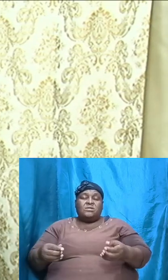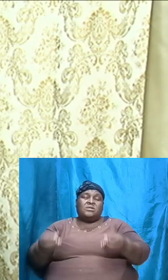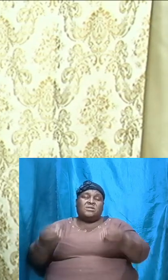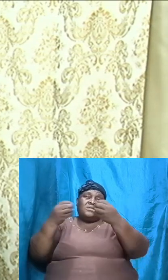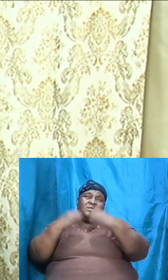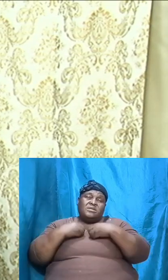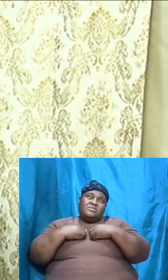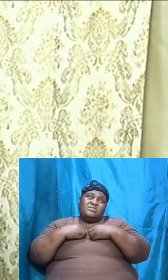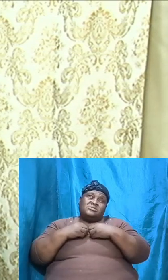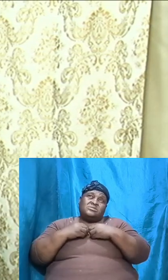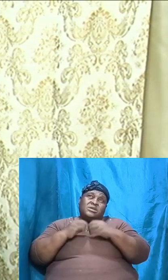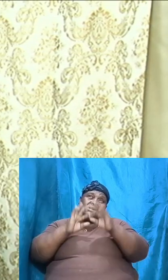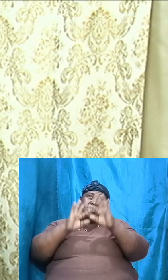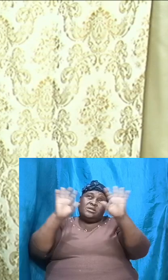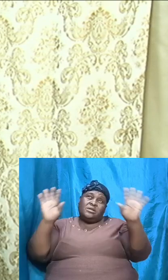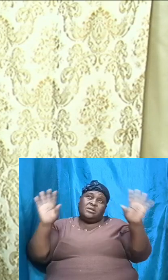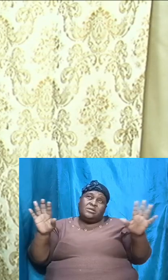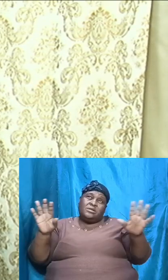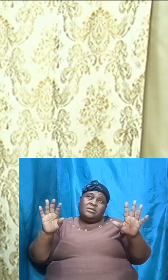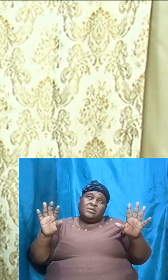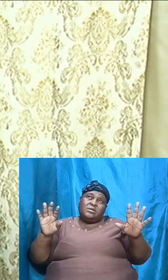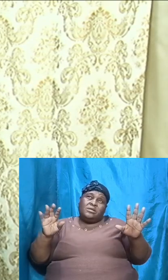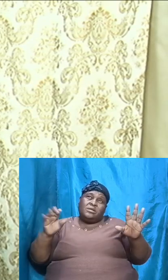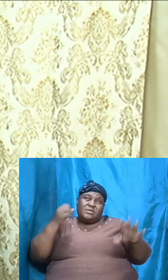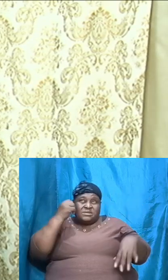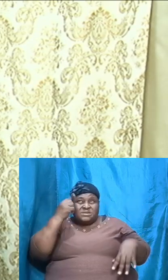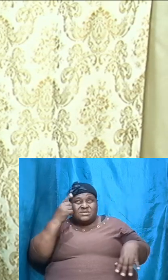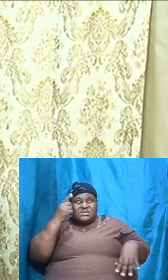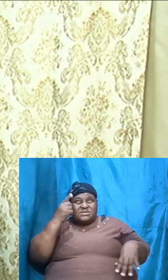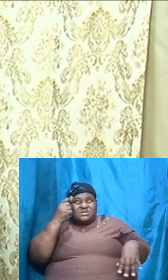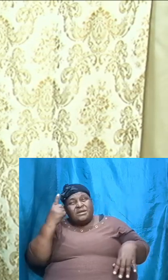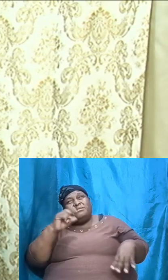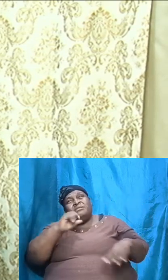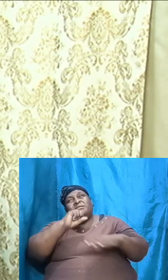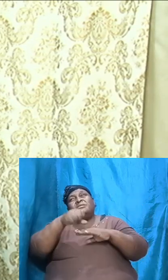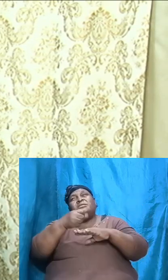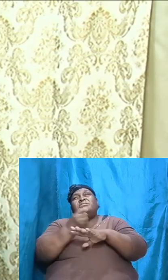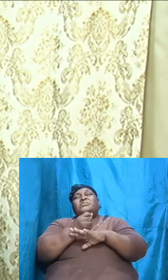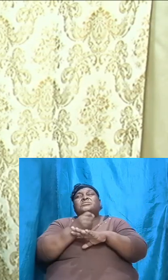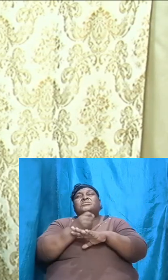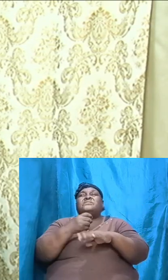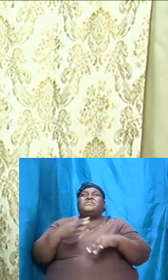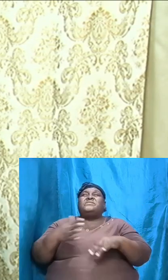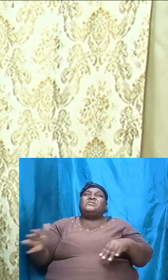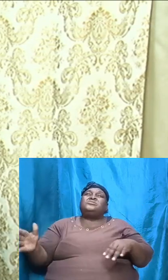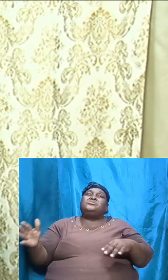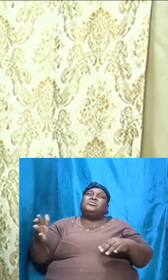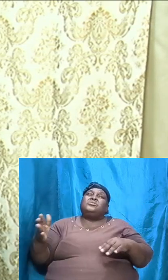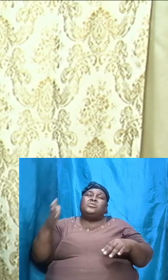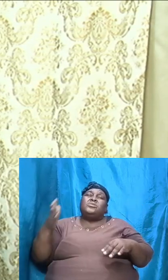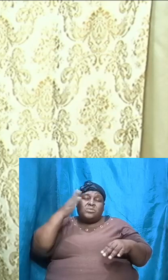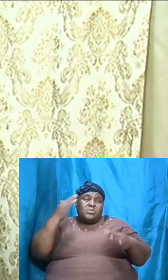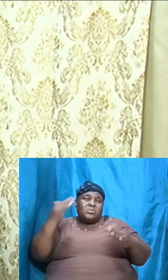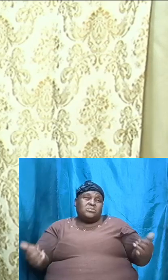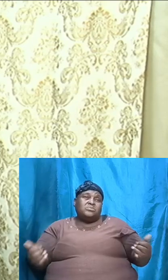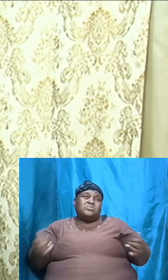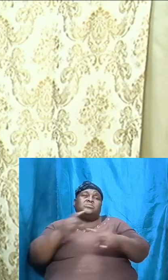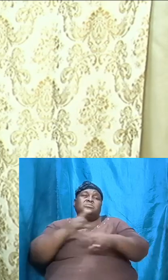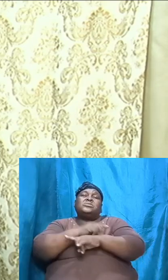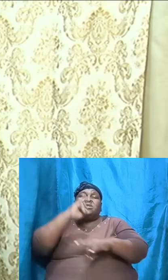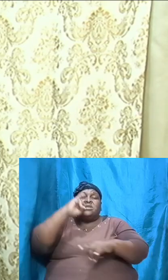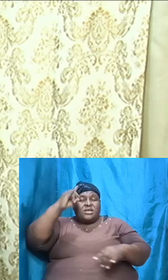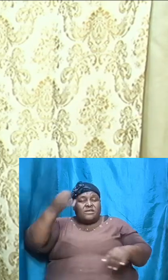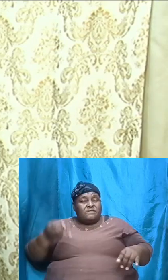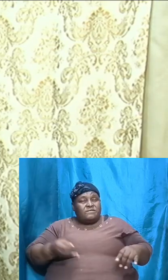picture of the development of things as we know it today and I invite us